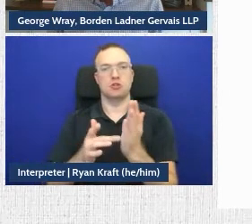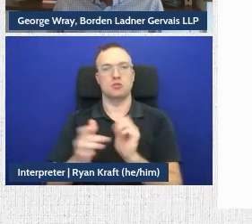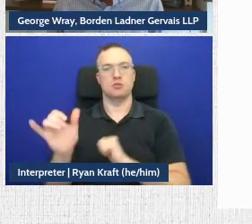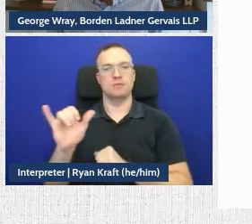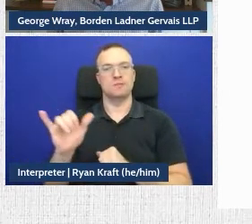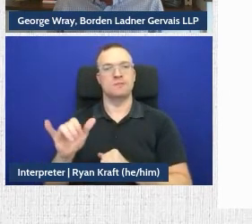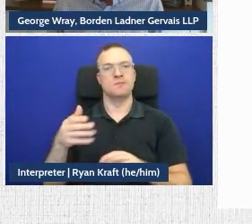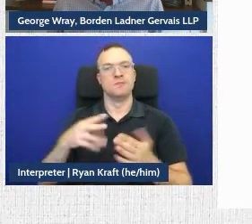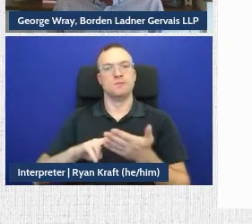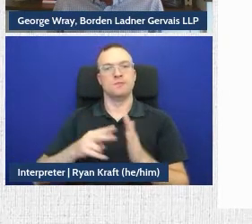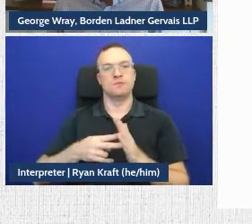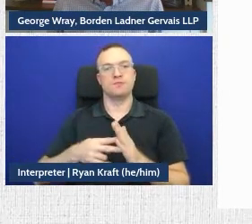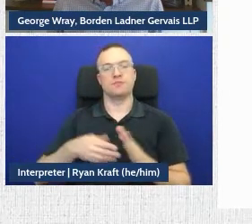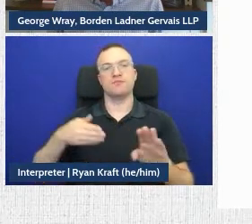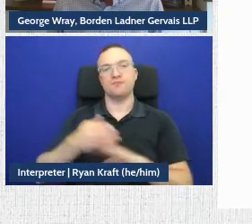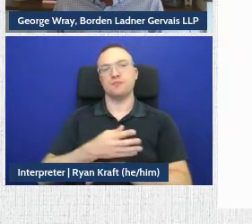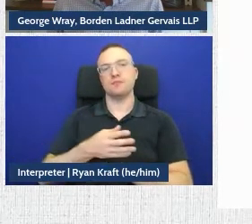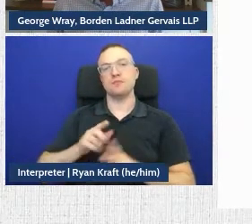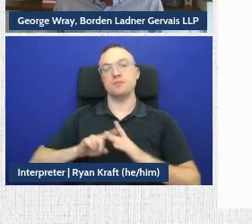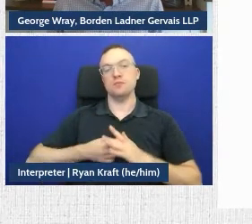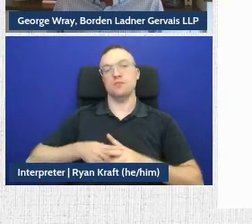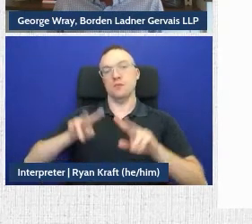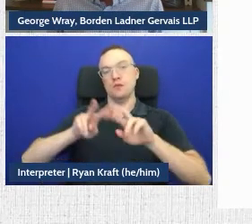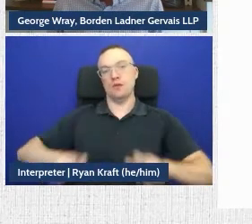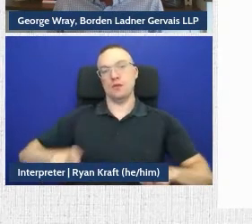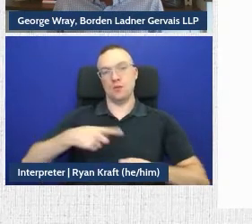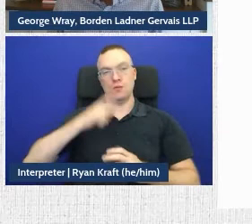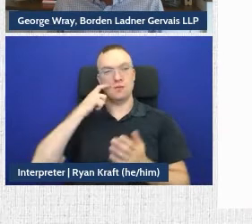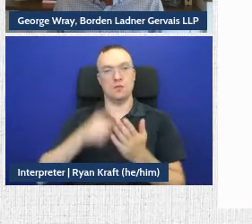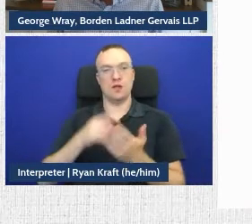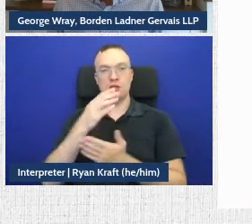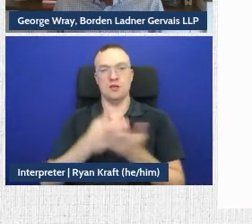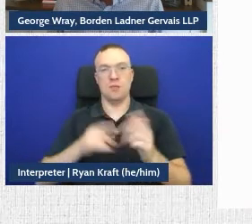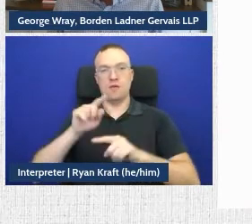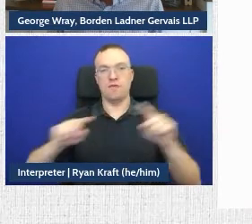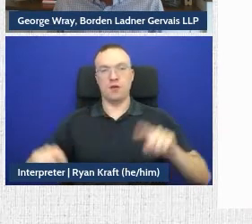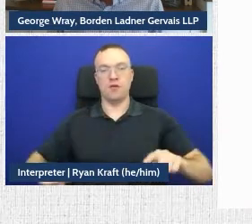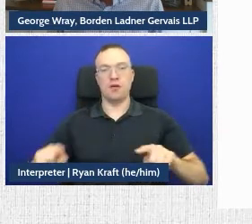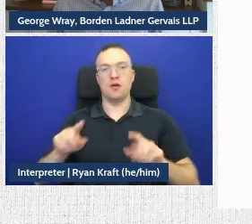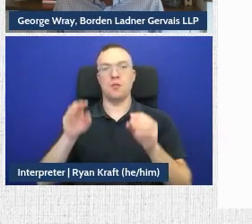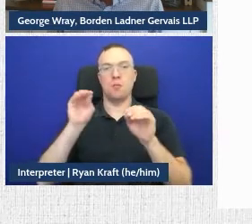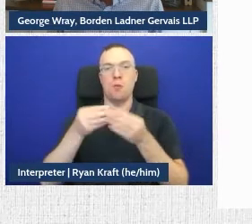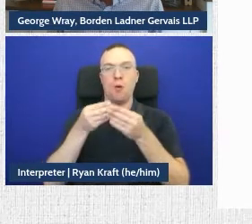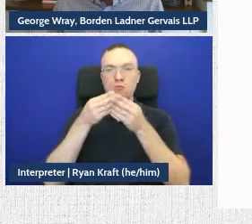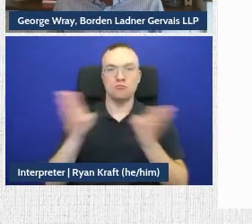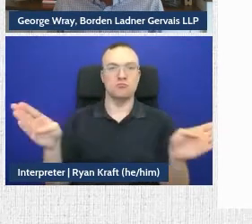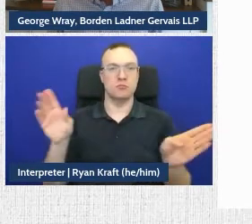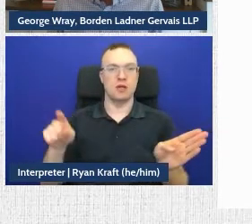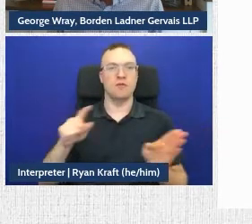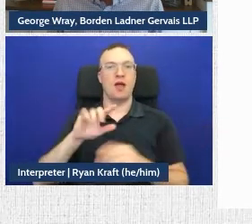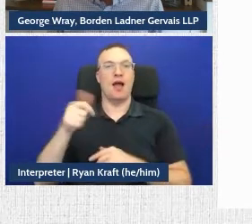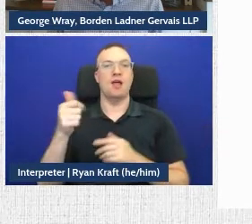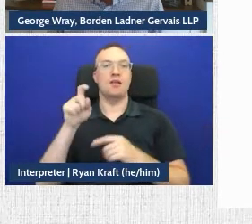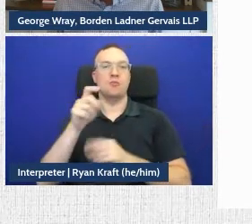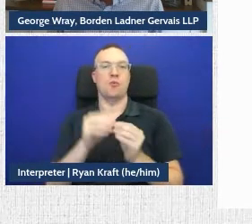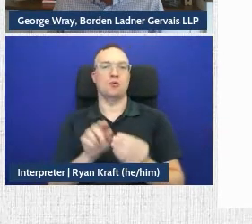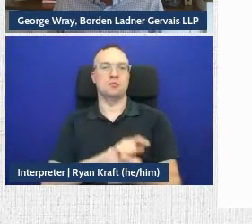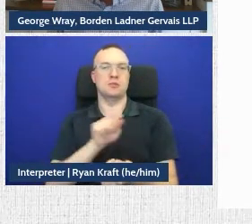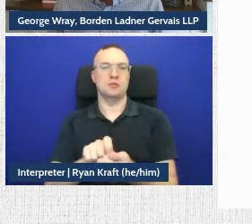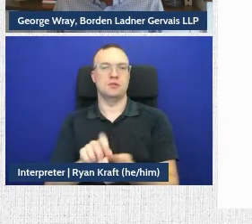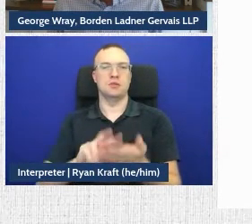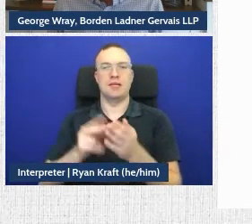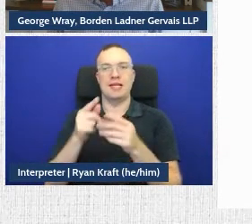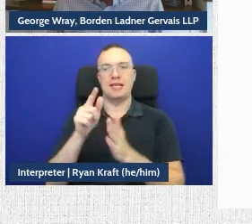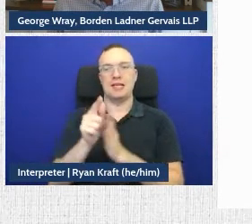So after preliminary analysis, the team found that some variables need to be broader, broader and others more specific. So the legal team